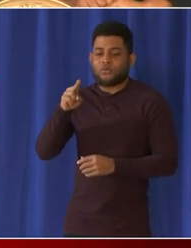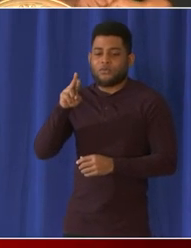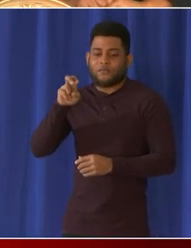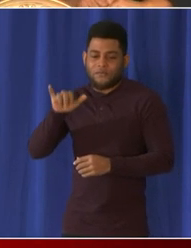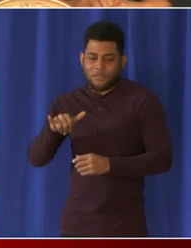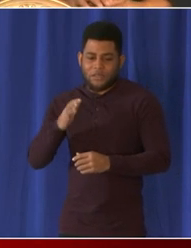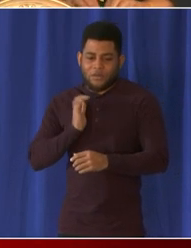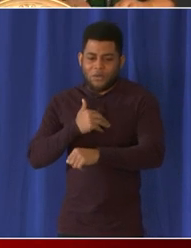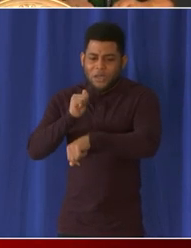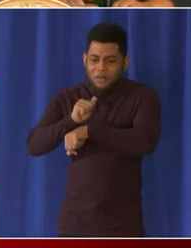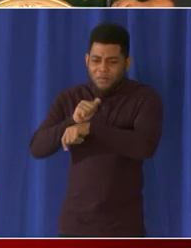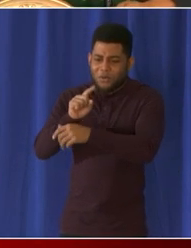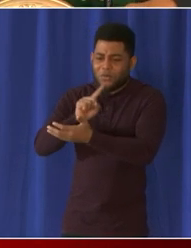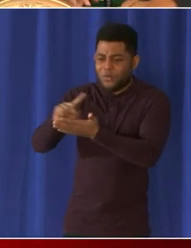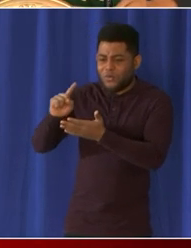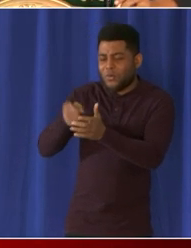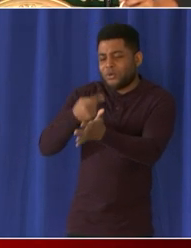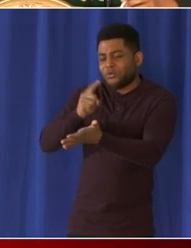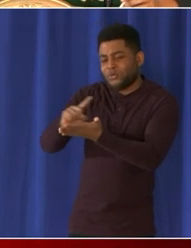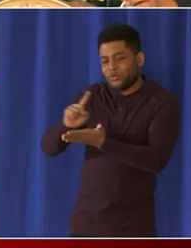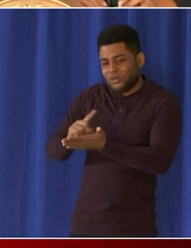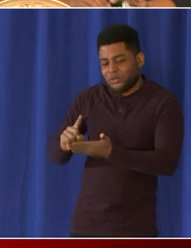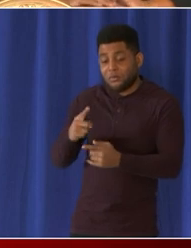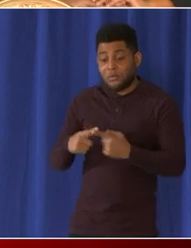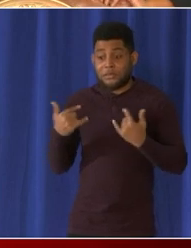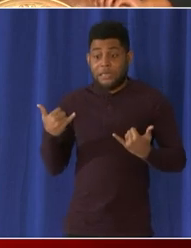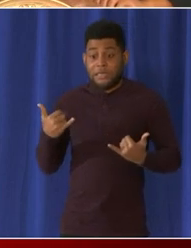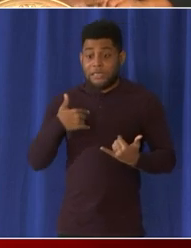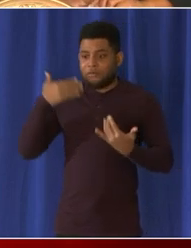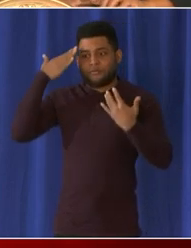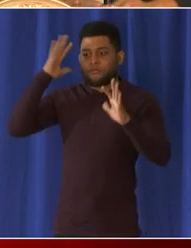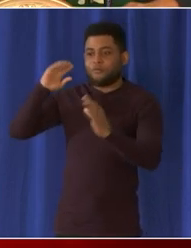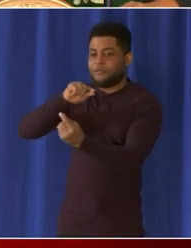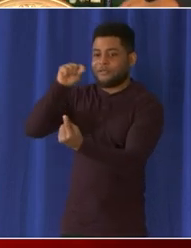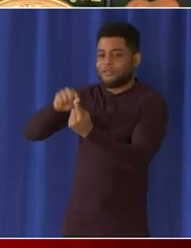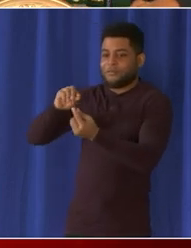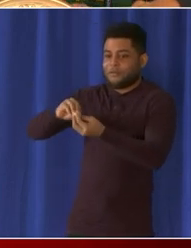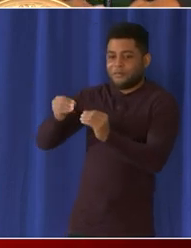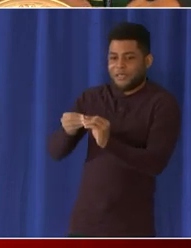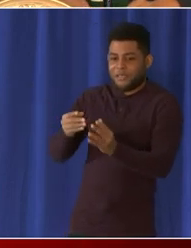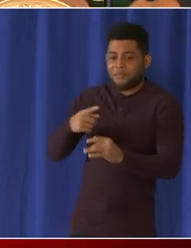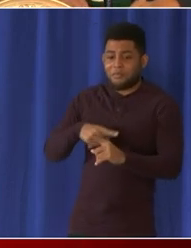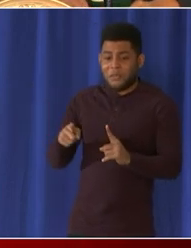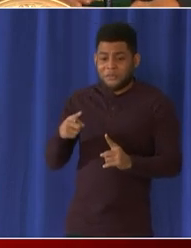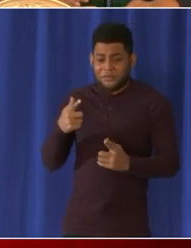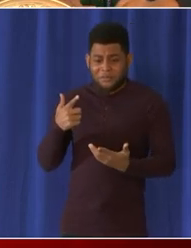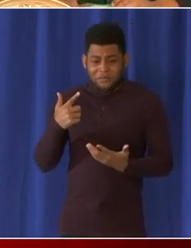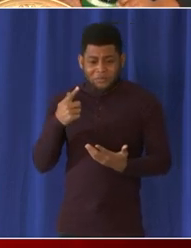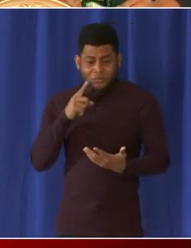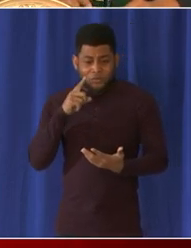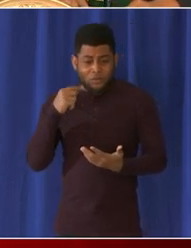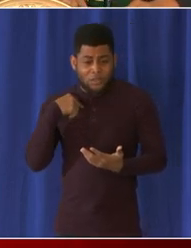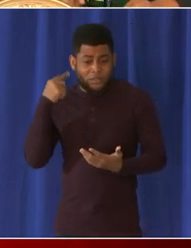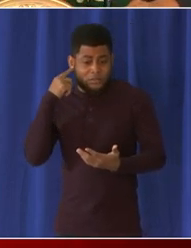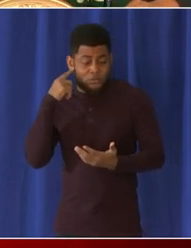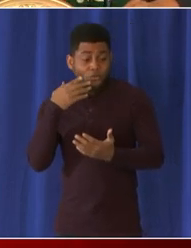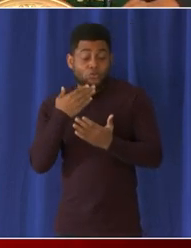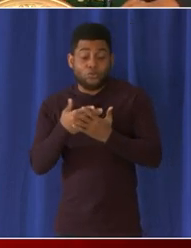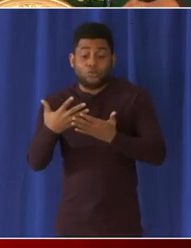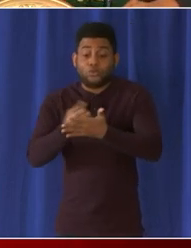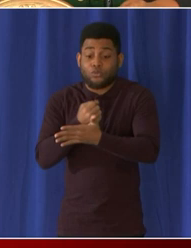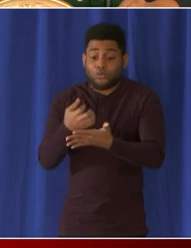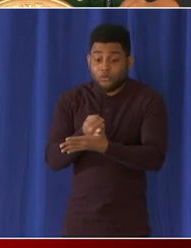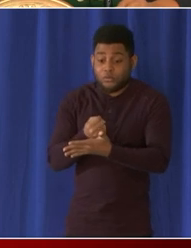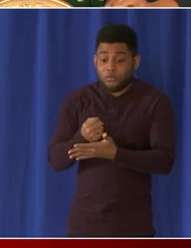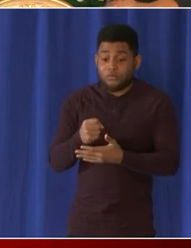to know um the report and while i don't have the number off the top of my head i got a very um i got good news today is that